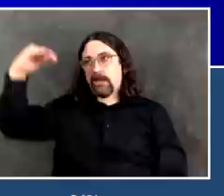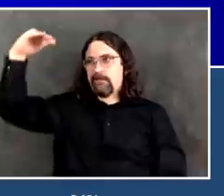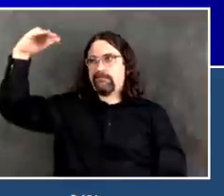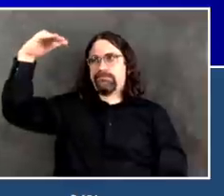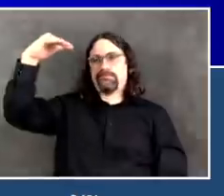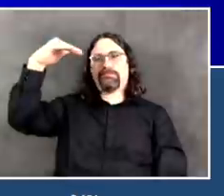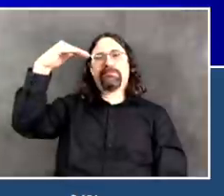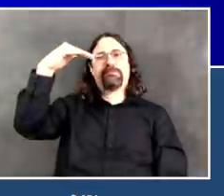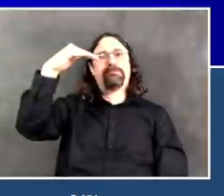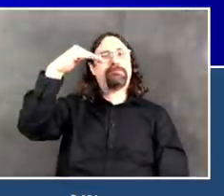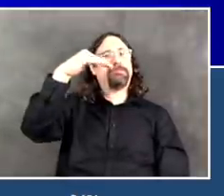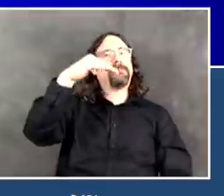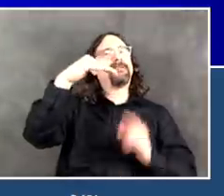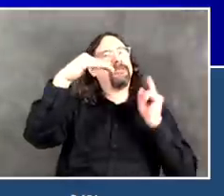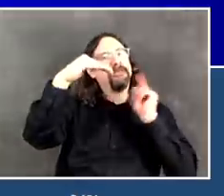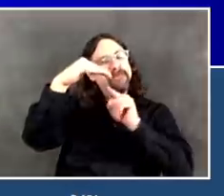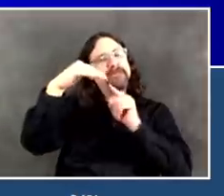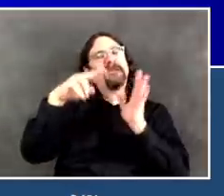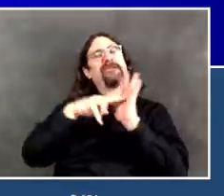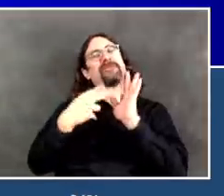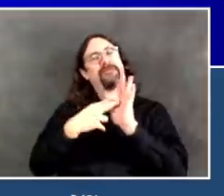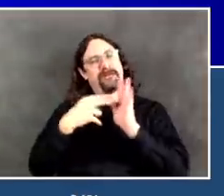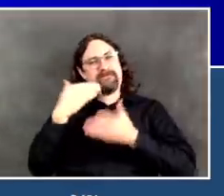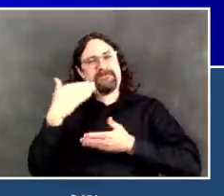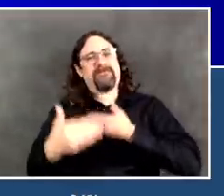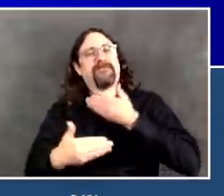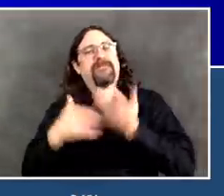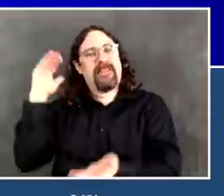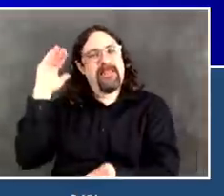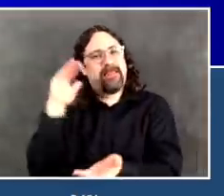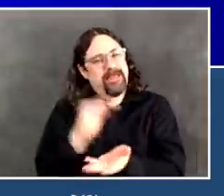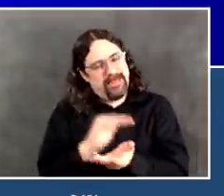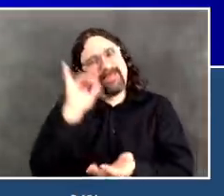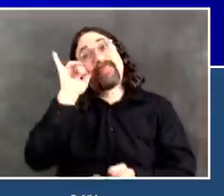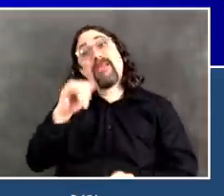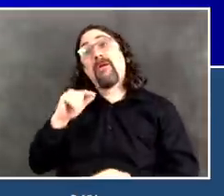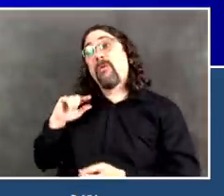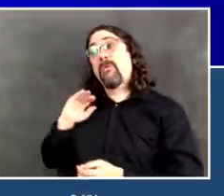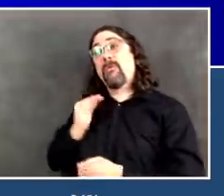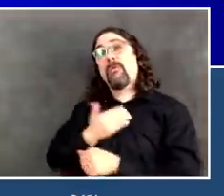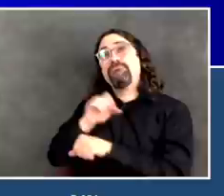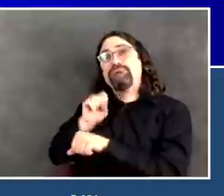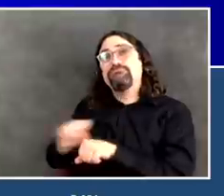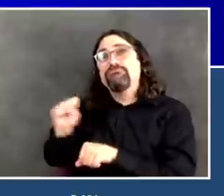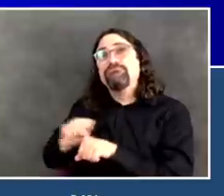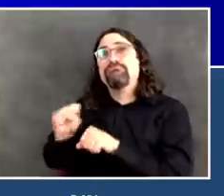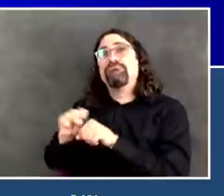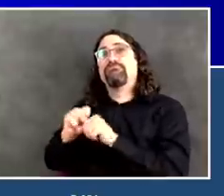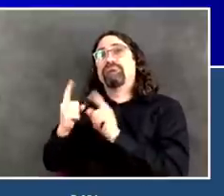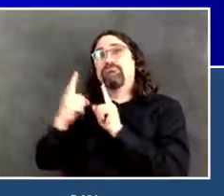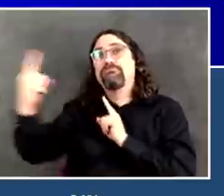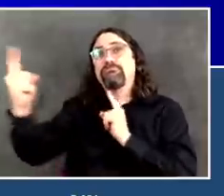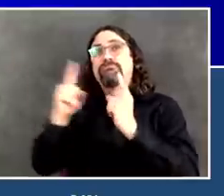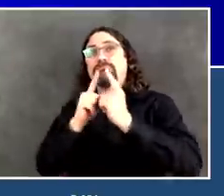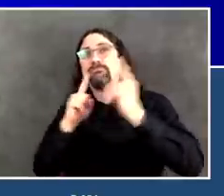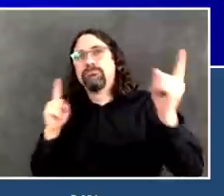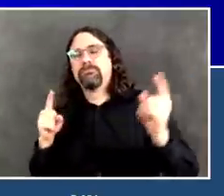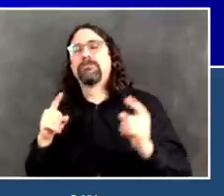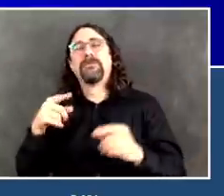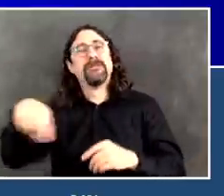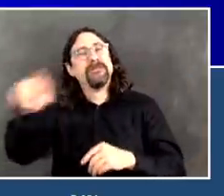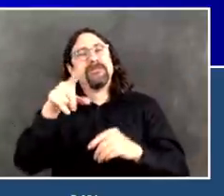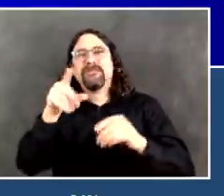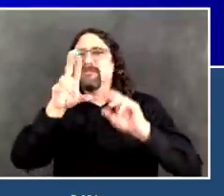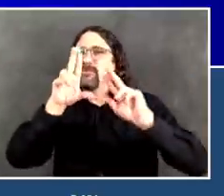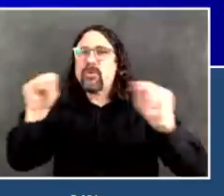through the efforts we're going through now, everything you're doing that's helping make you safe and healthy, everyone else